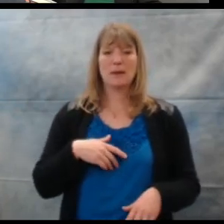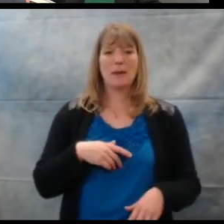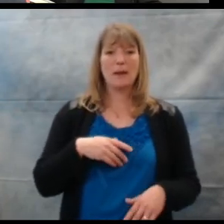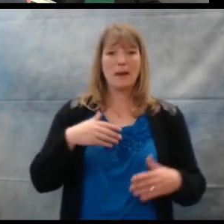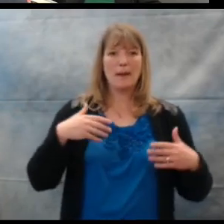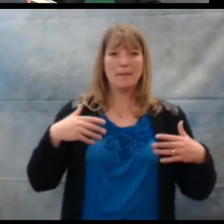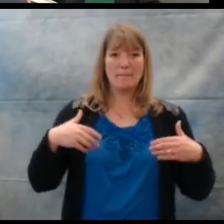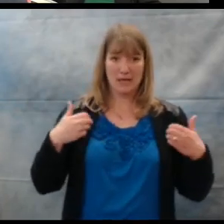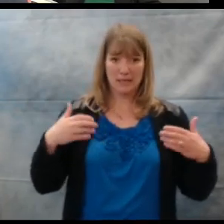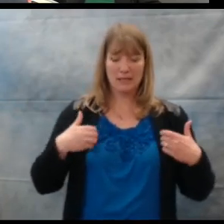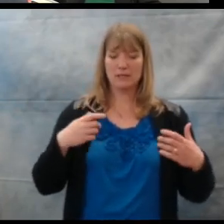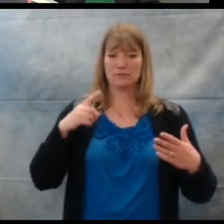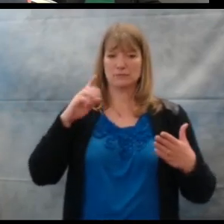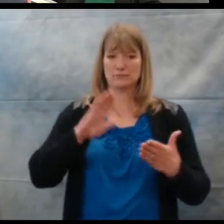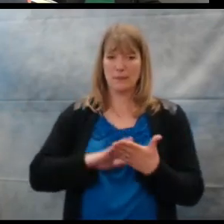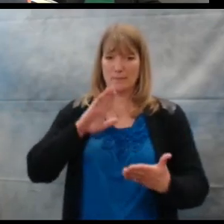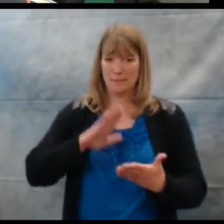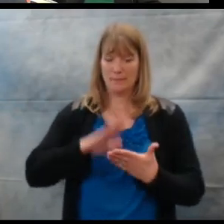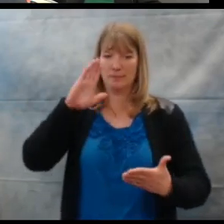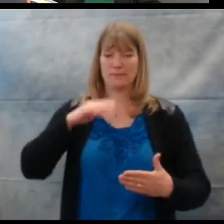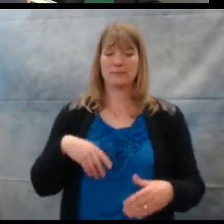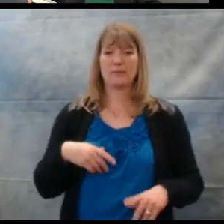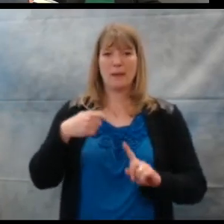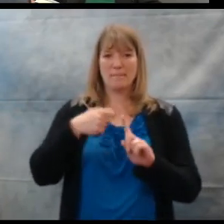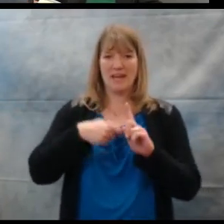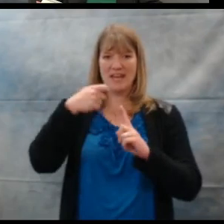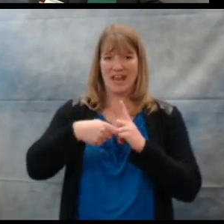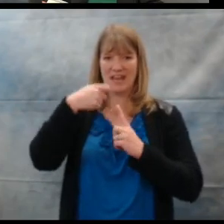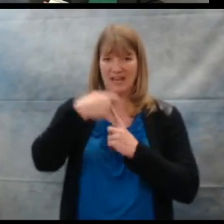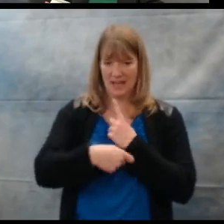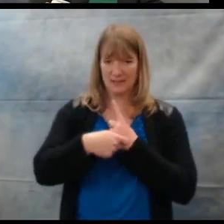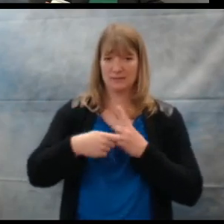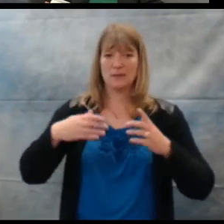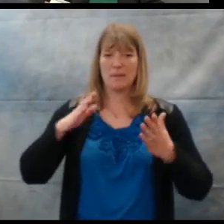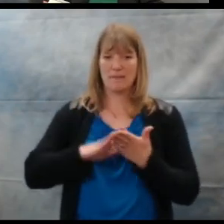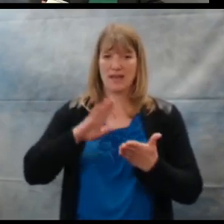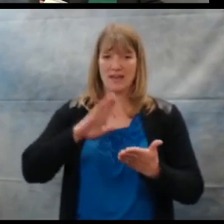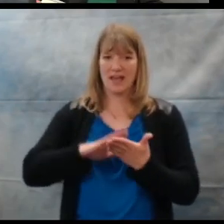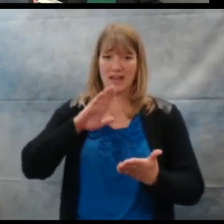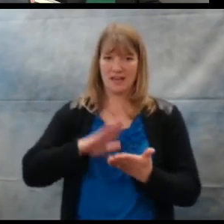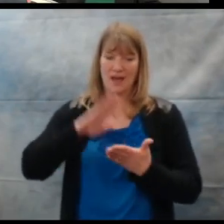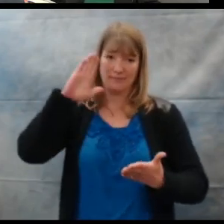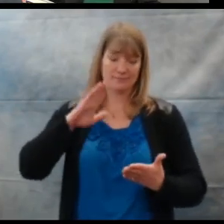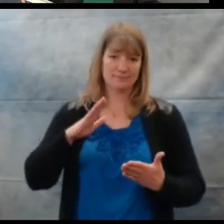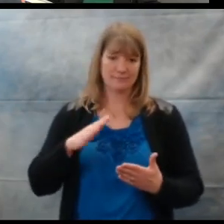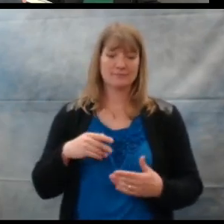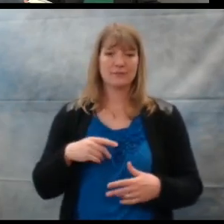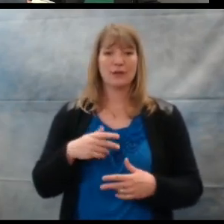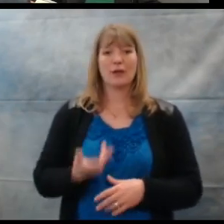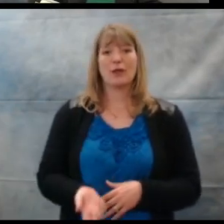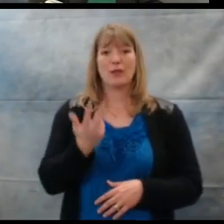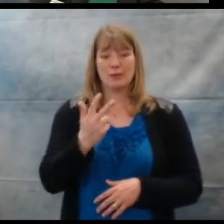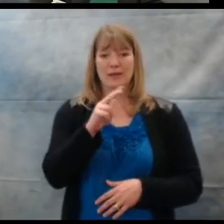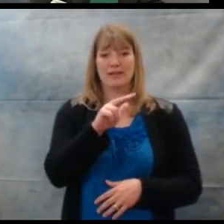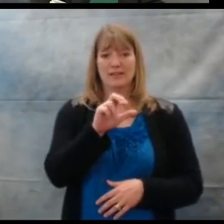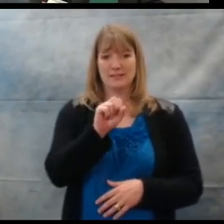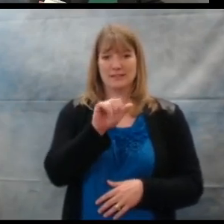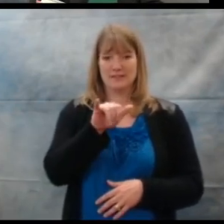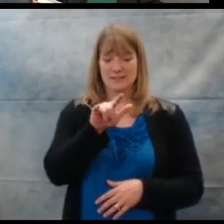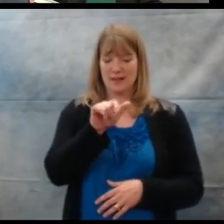Monkey, two syllable. Banana, as a three syllable word.